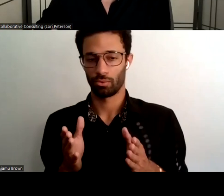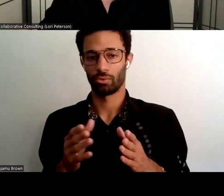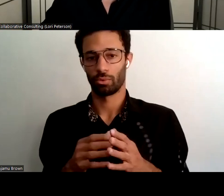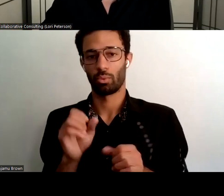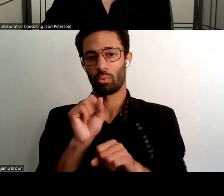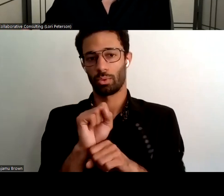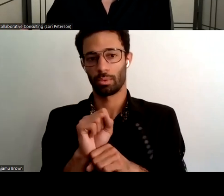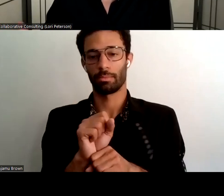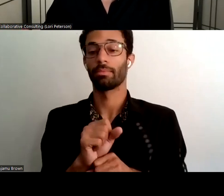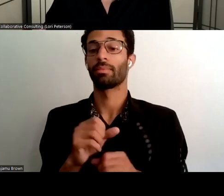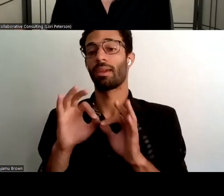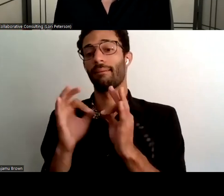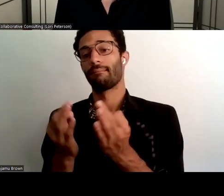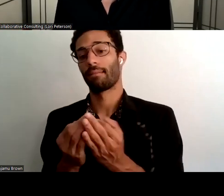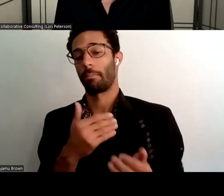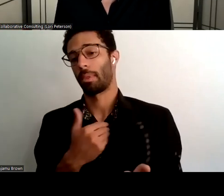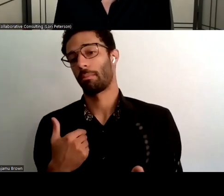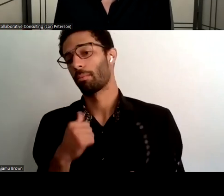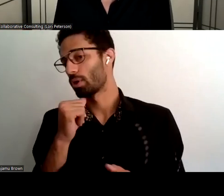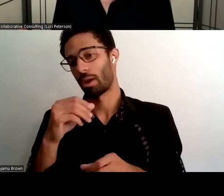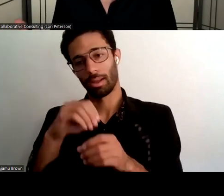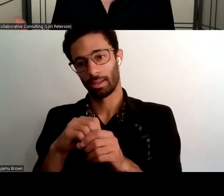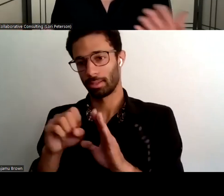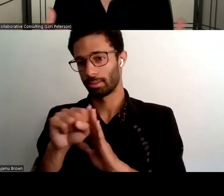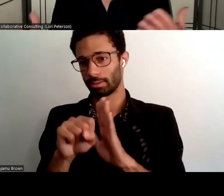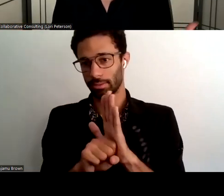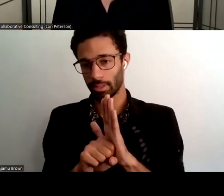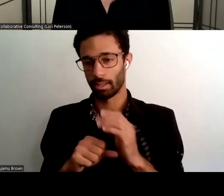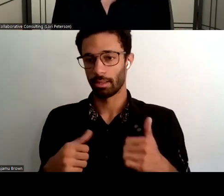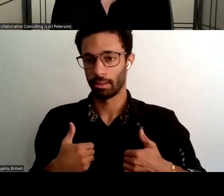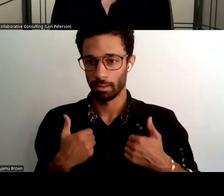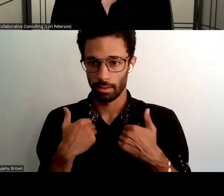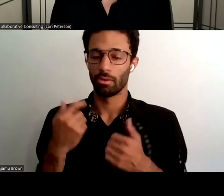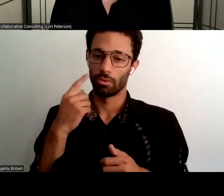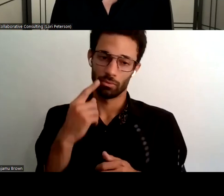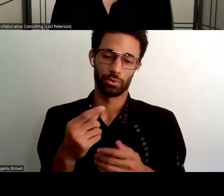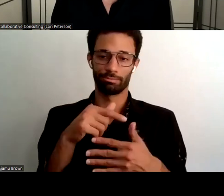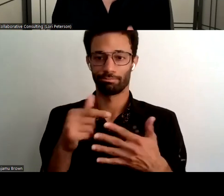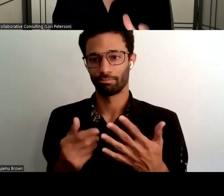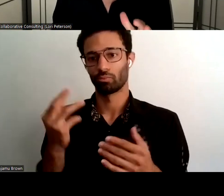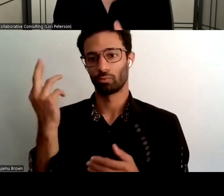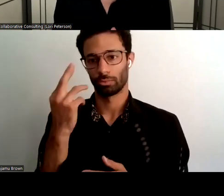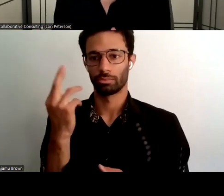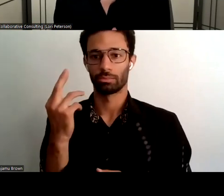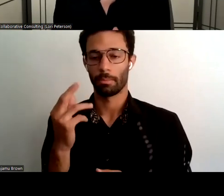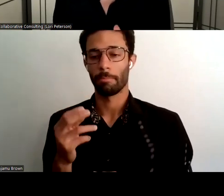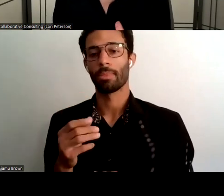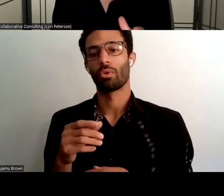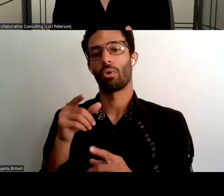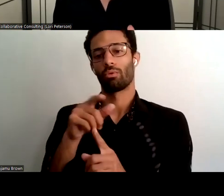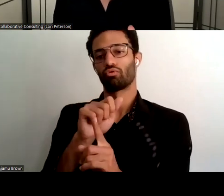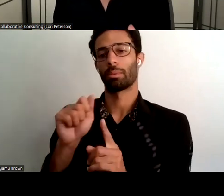not in the state for a variety of reasons and so this is putting some pressure on triple a's to think about